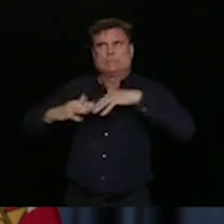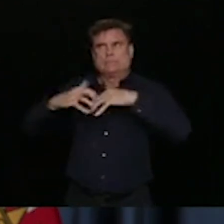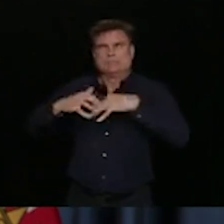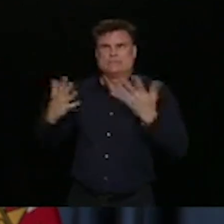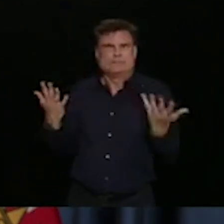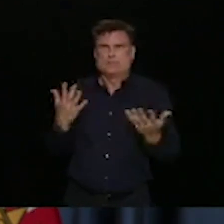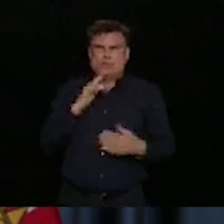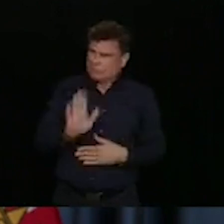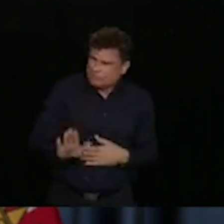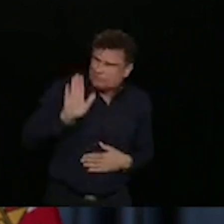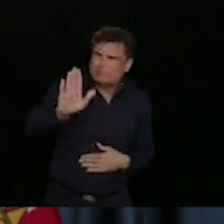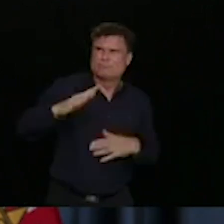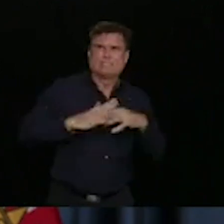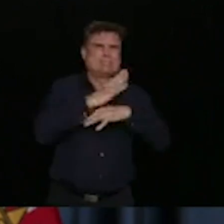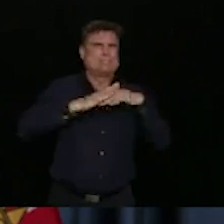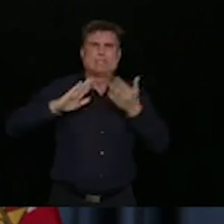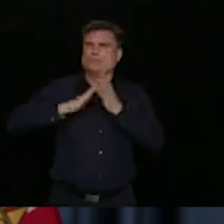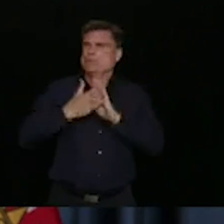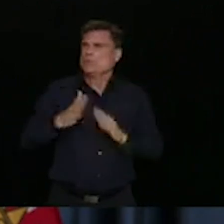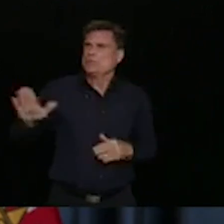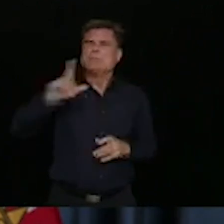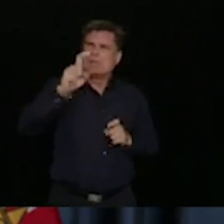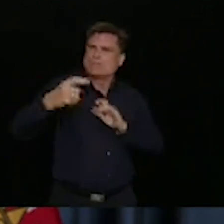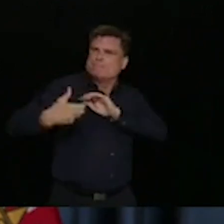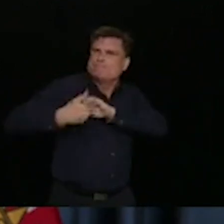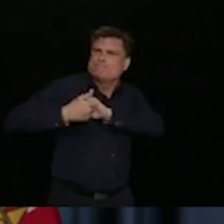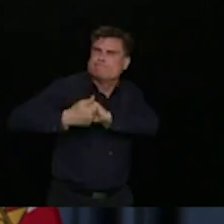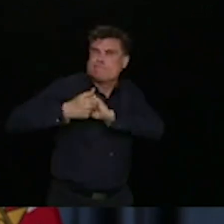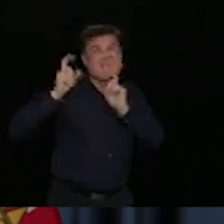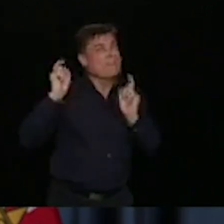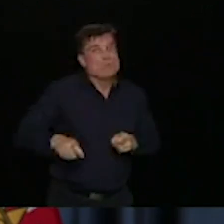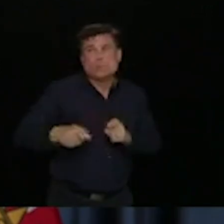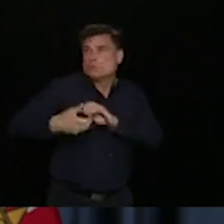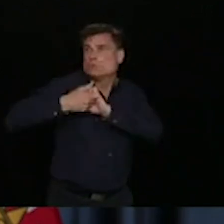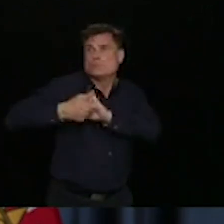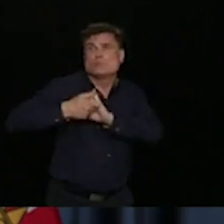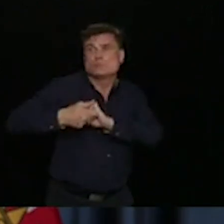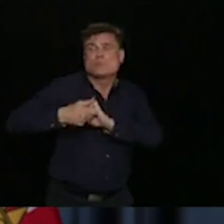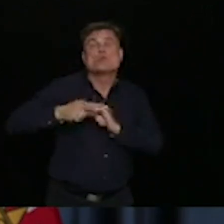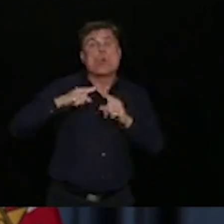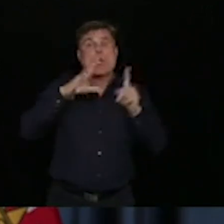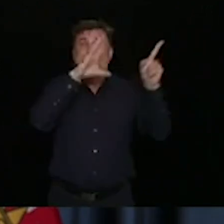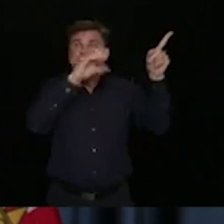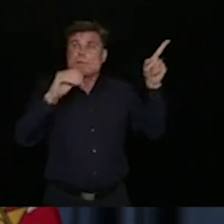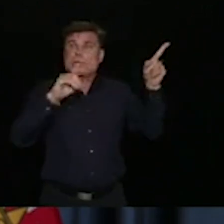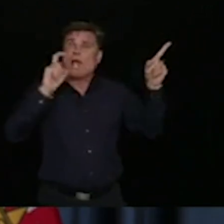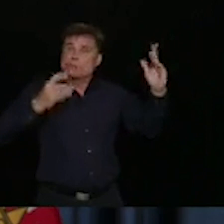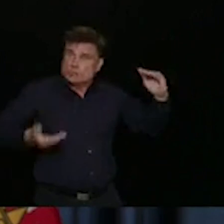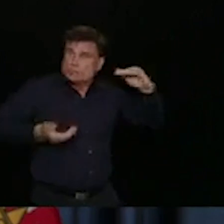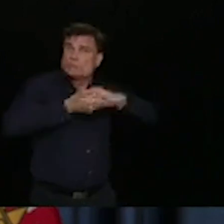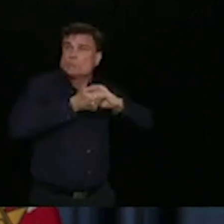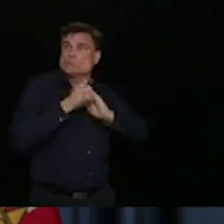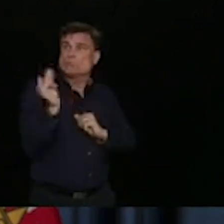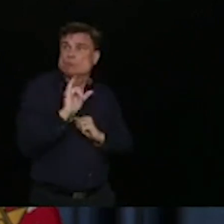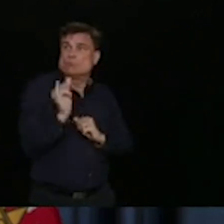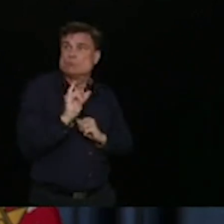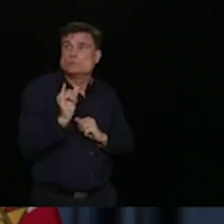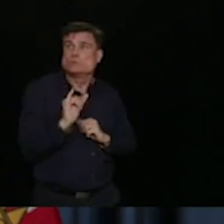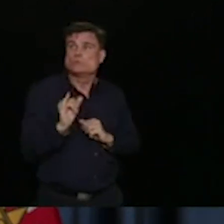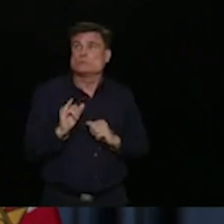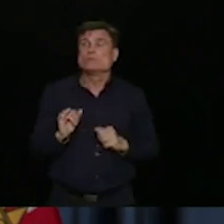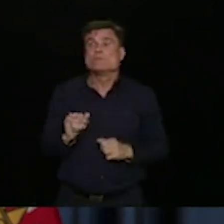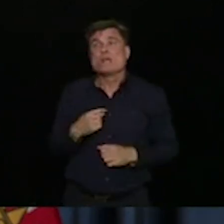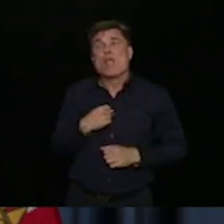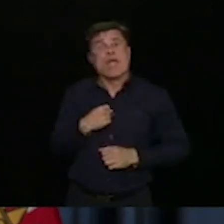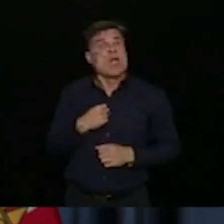So all of us working together on this is the way forward. I am not at all disappointed. I am, in fact, optimistic about our